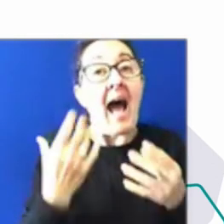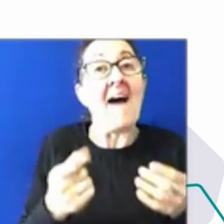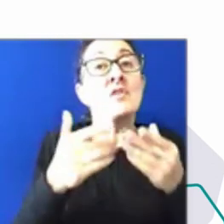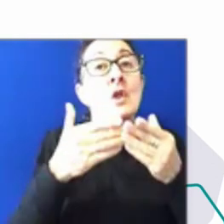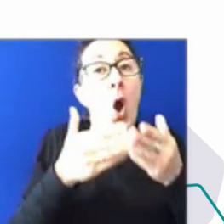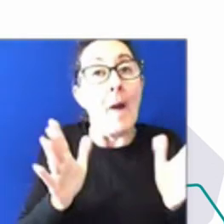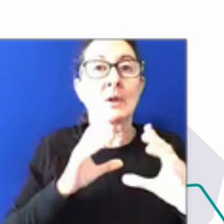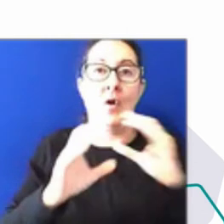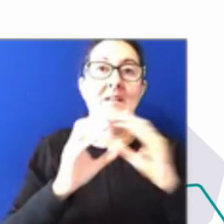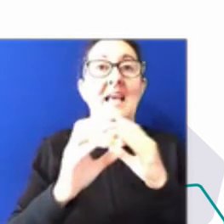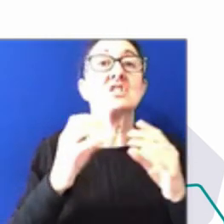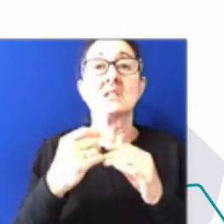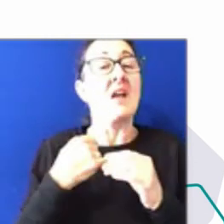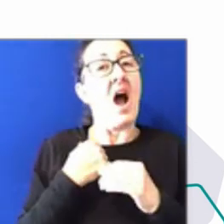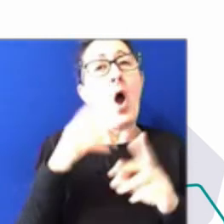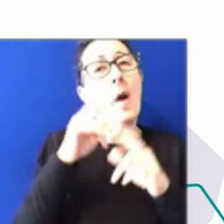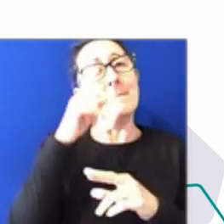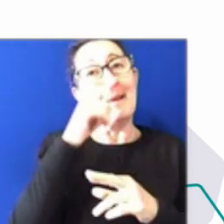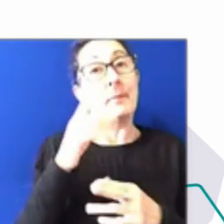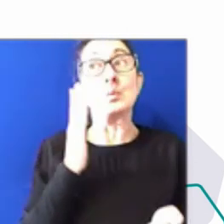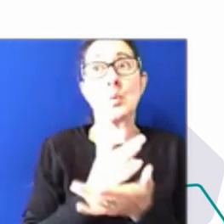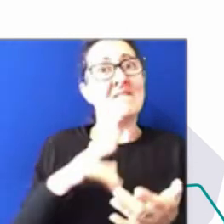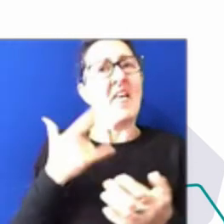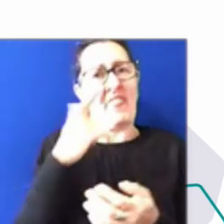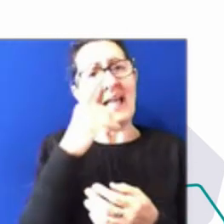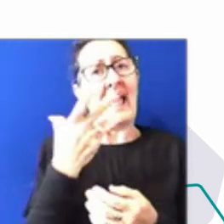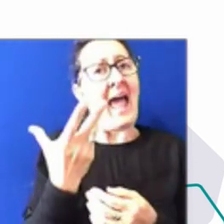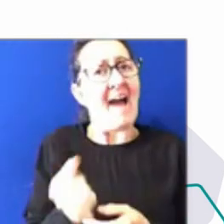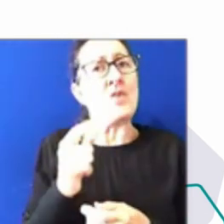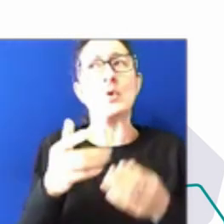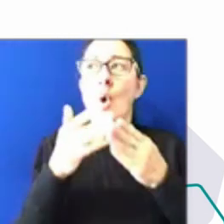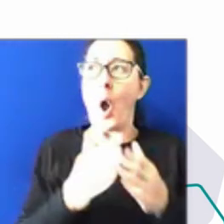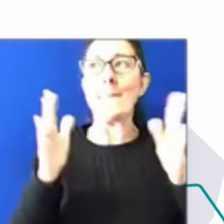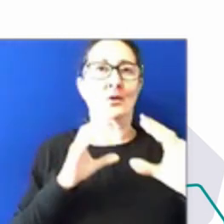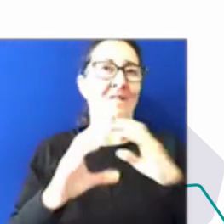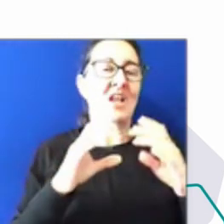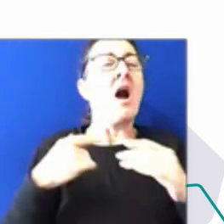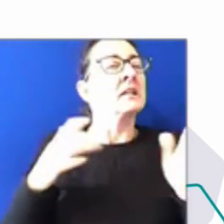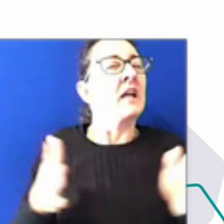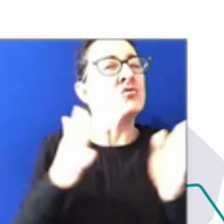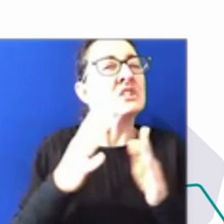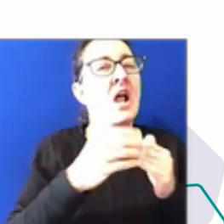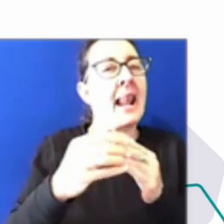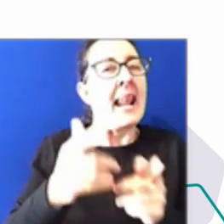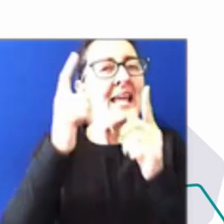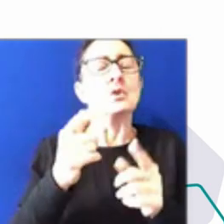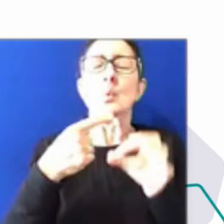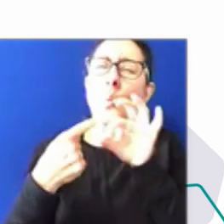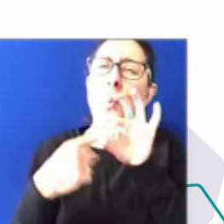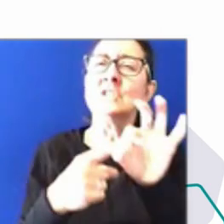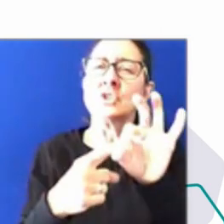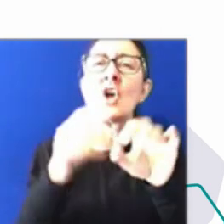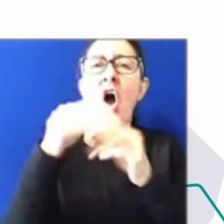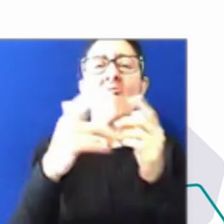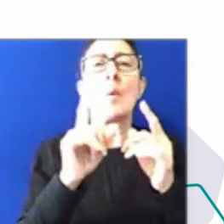feel they can have those conversations. And I encourage leaders to ask questions about level of comfort